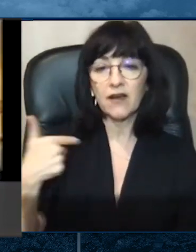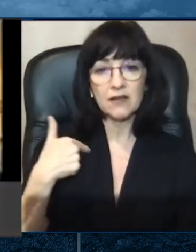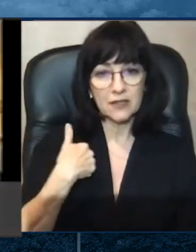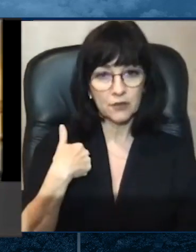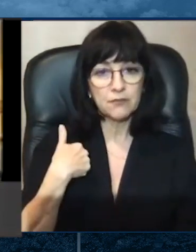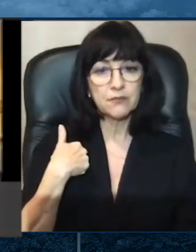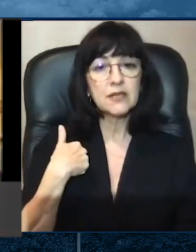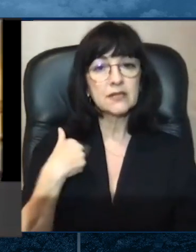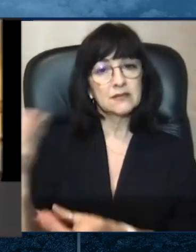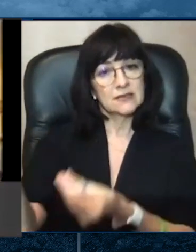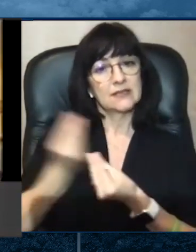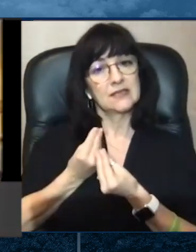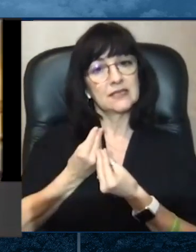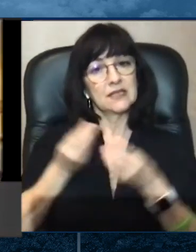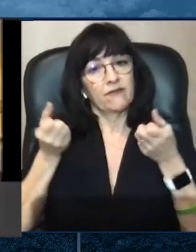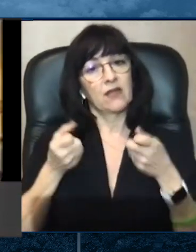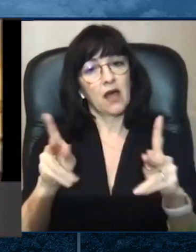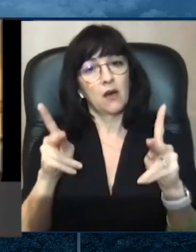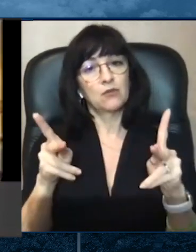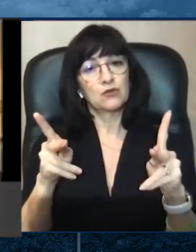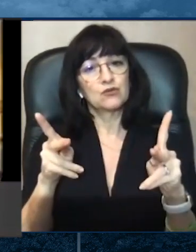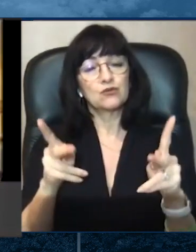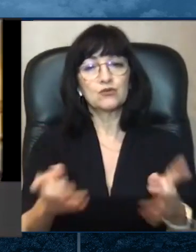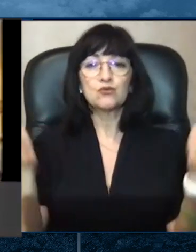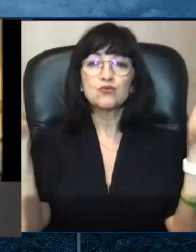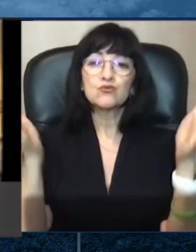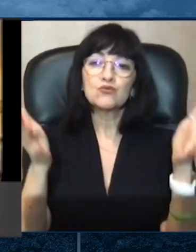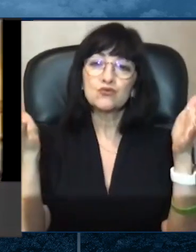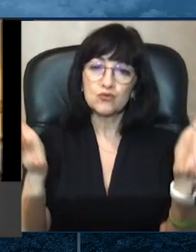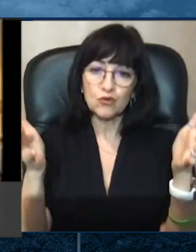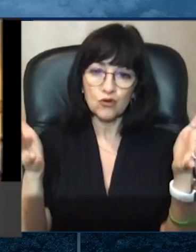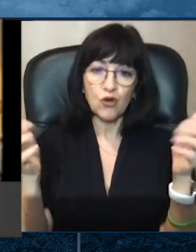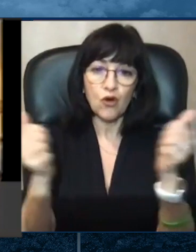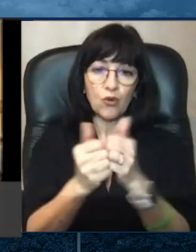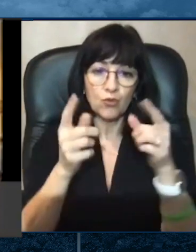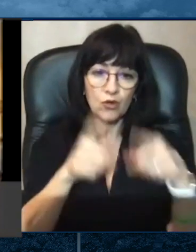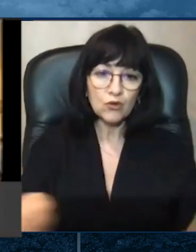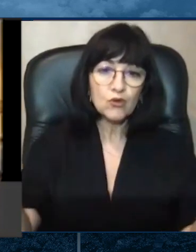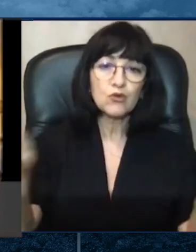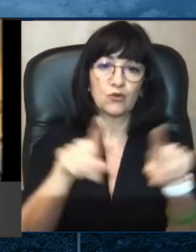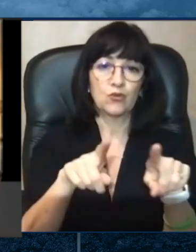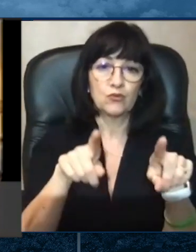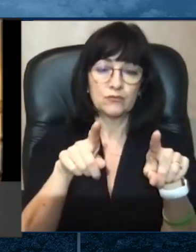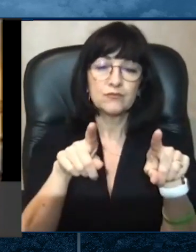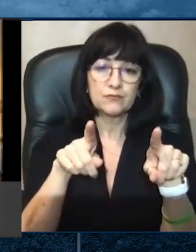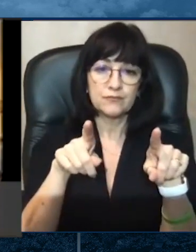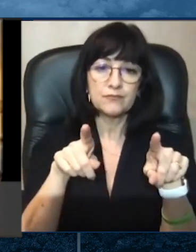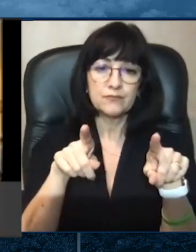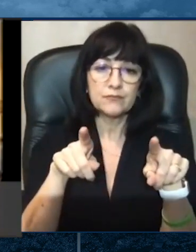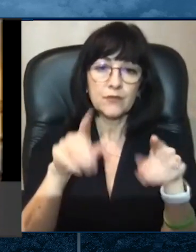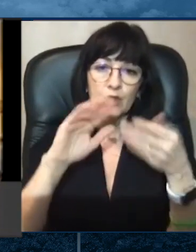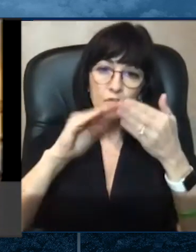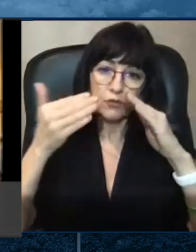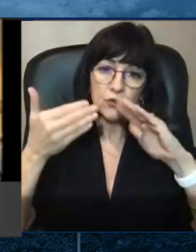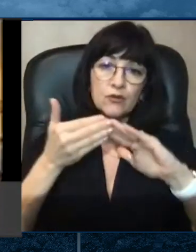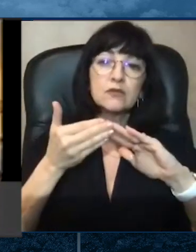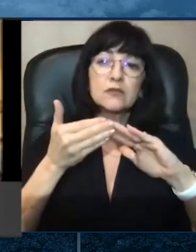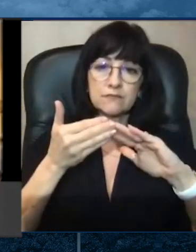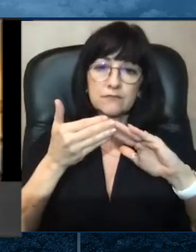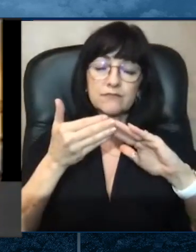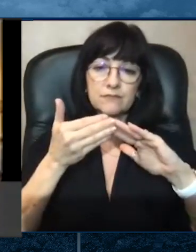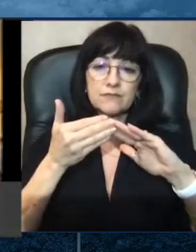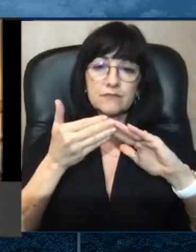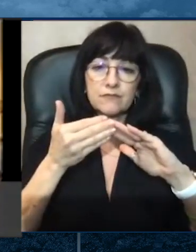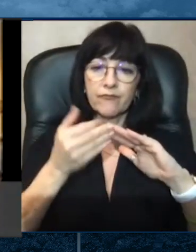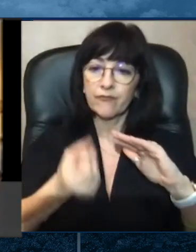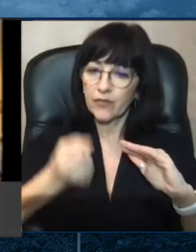juntos a nuestra comunidad latina. Es confortable saber que durante los periodos en